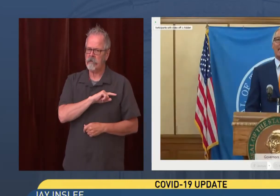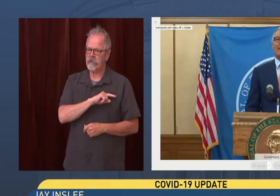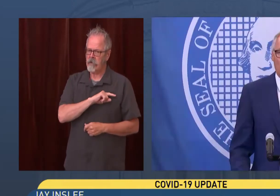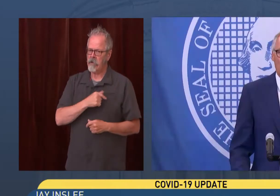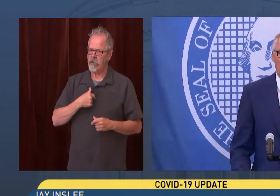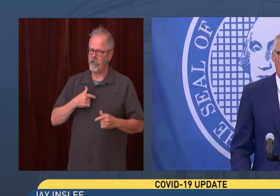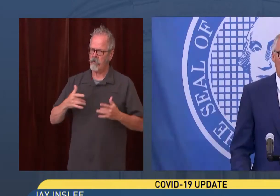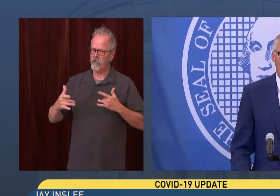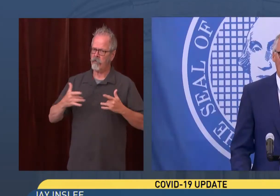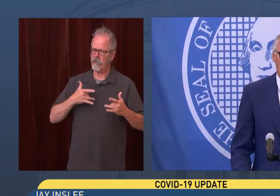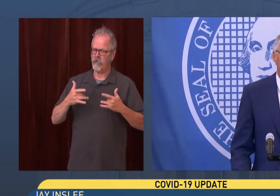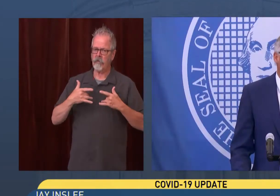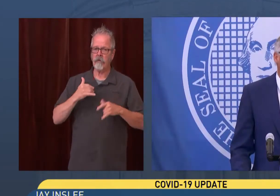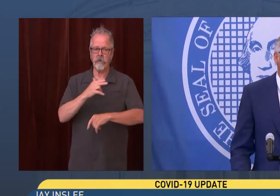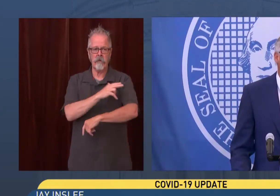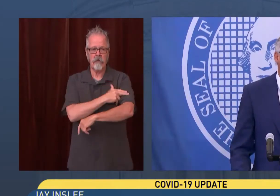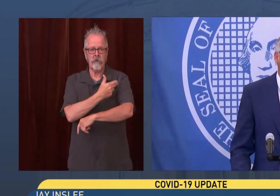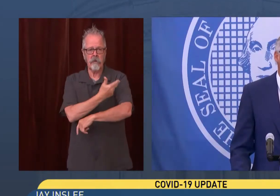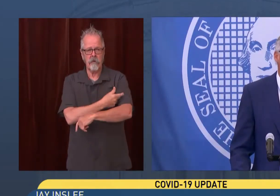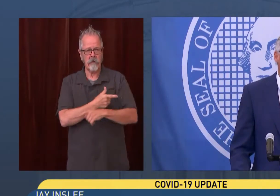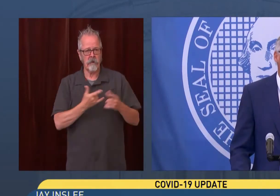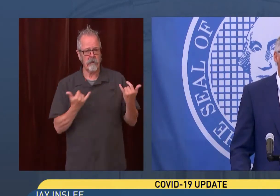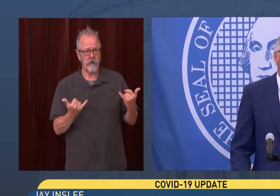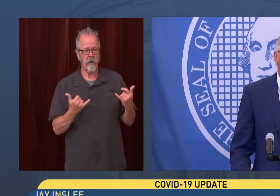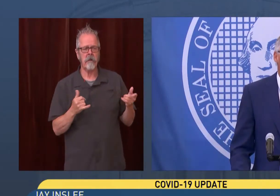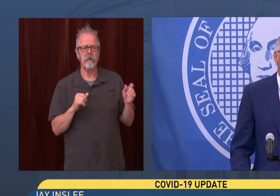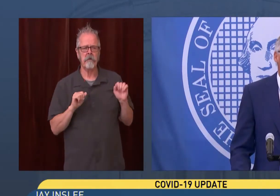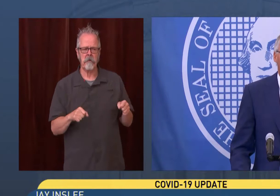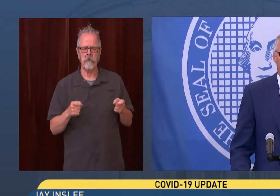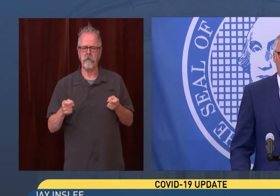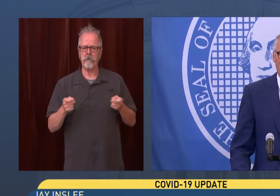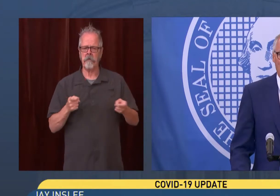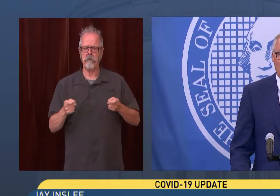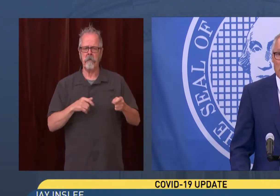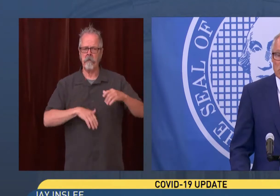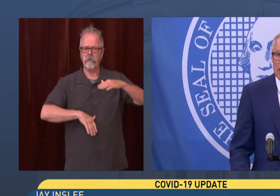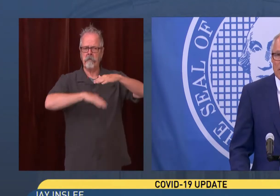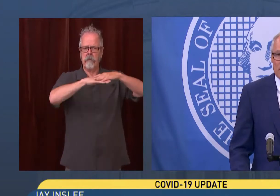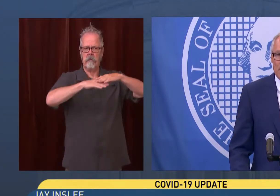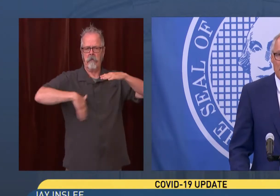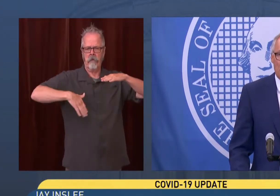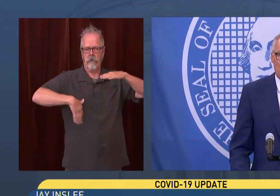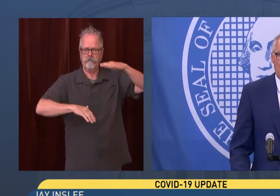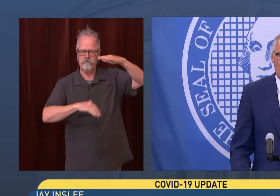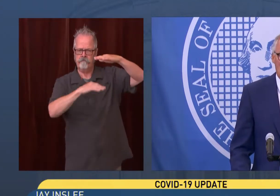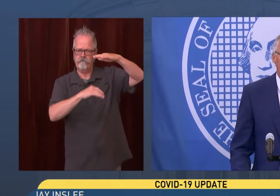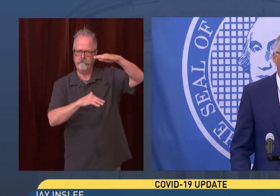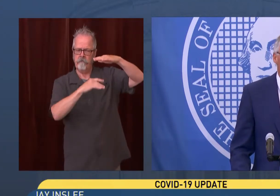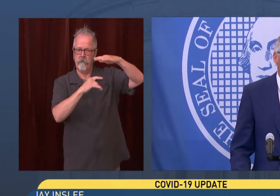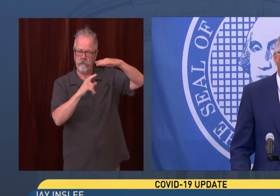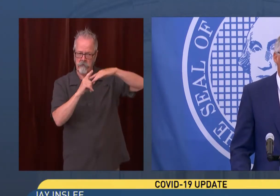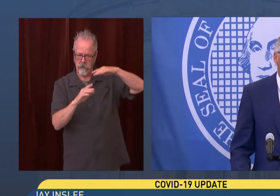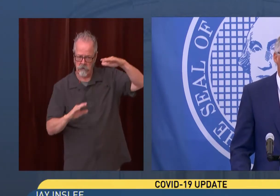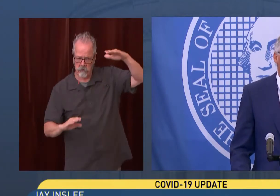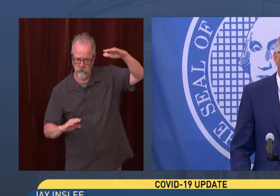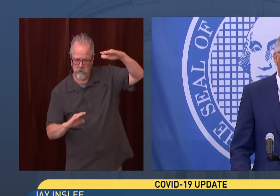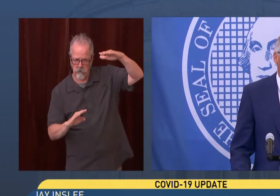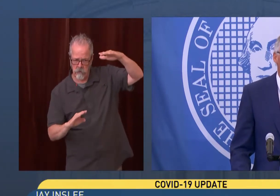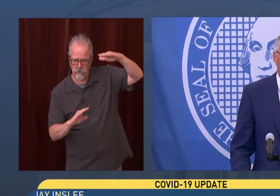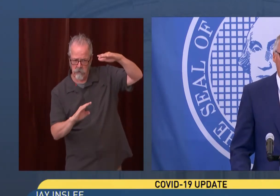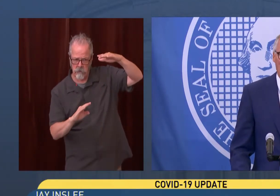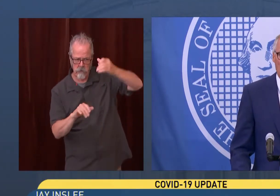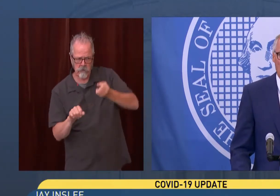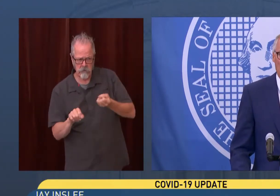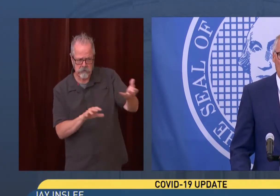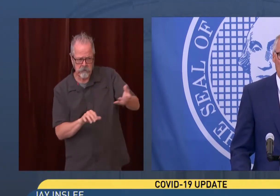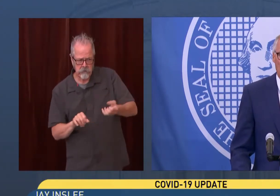can handle the disease load, that curve is very steep, essentially as steep as it has been in